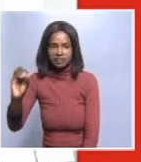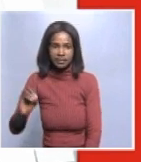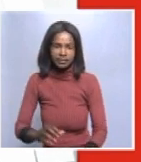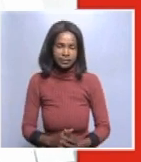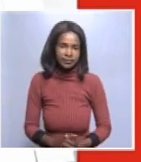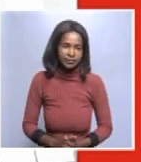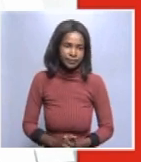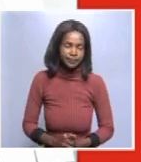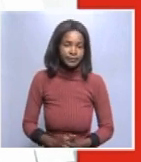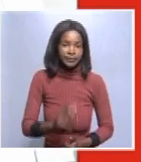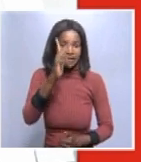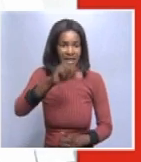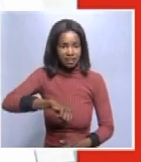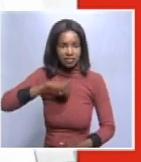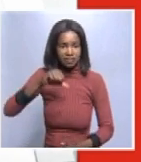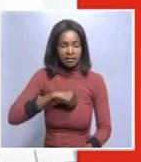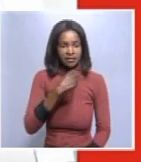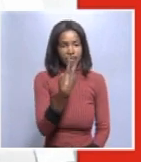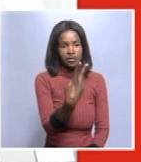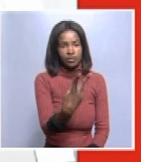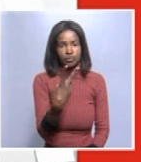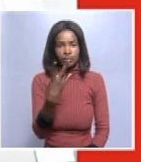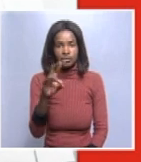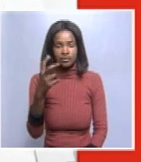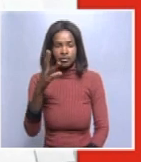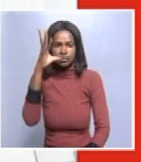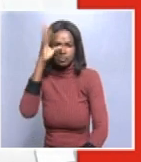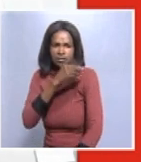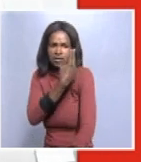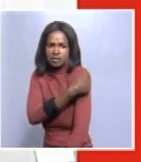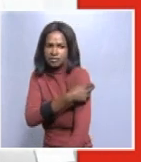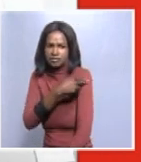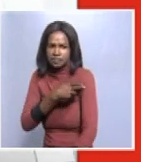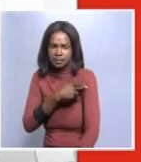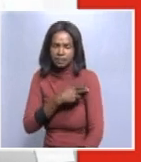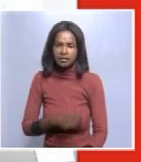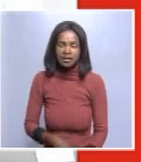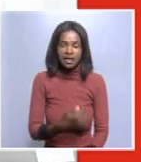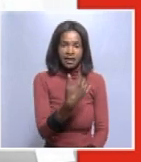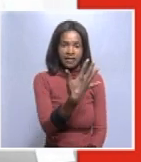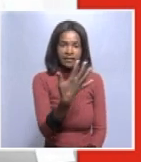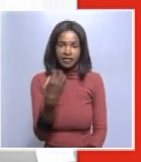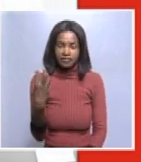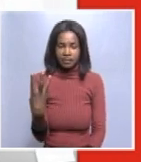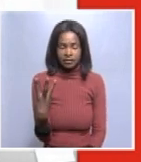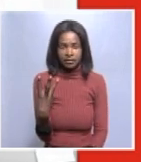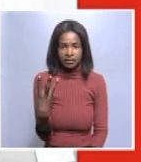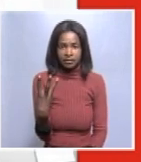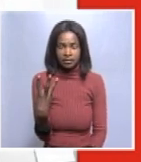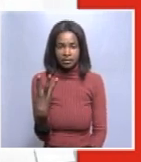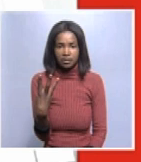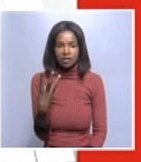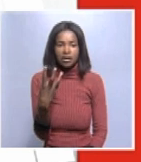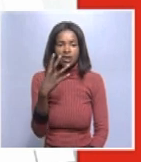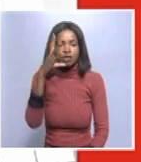Out of those, 272 are hospitalized, with 53 having been